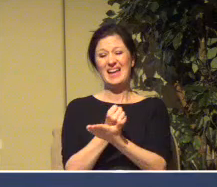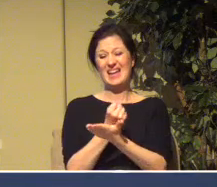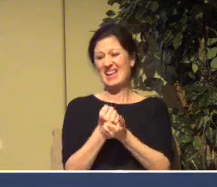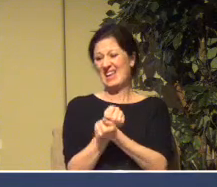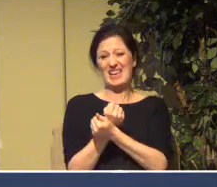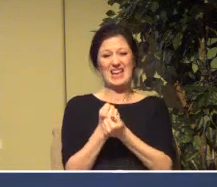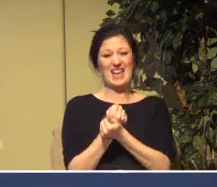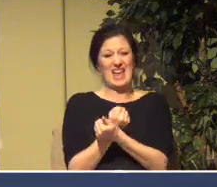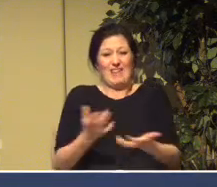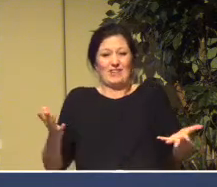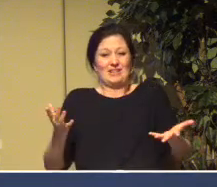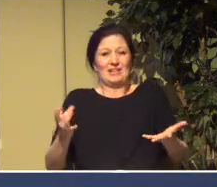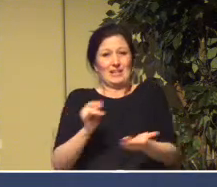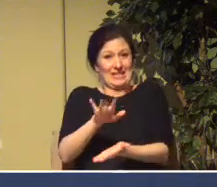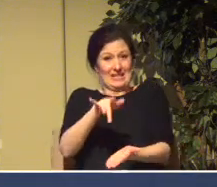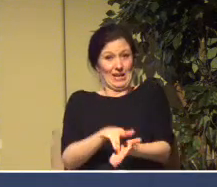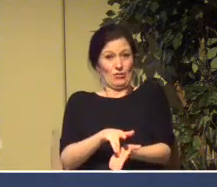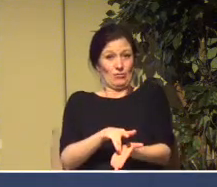is trust.